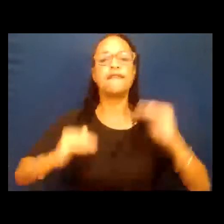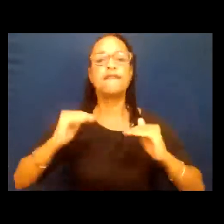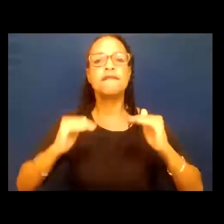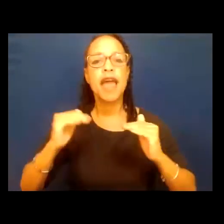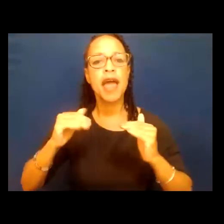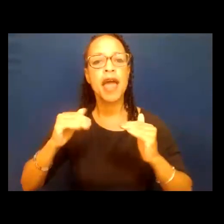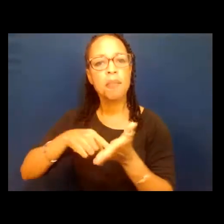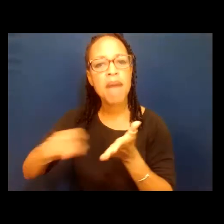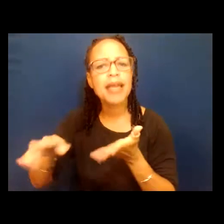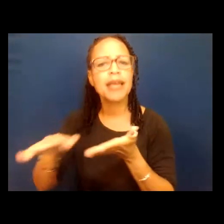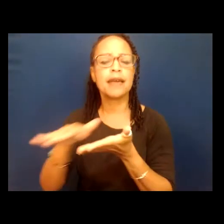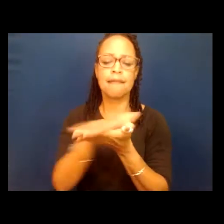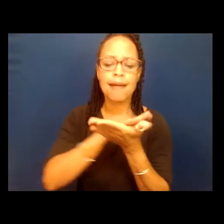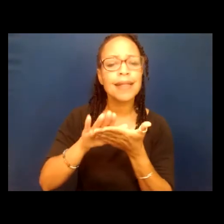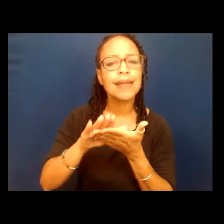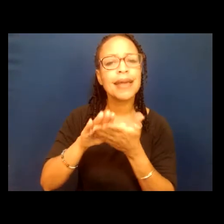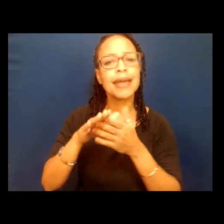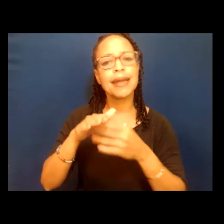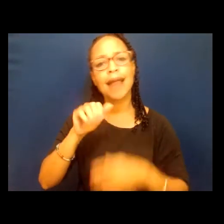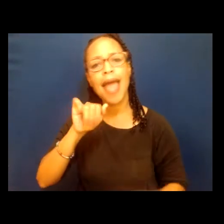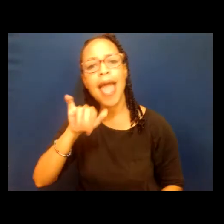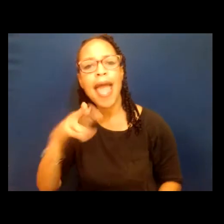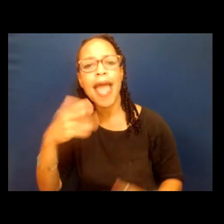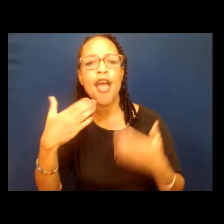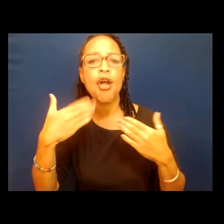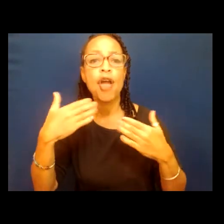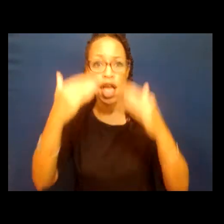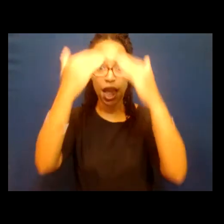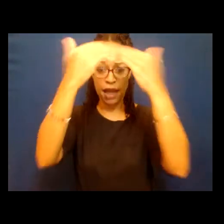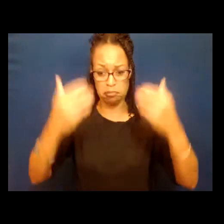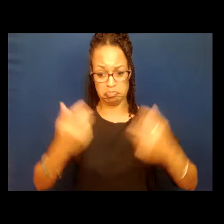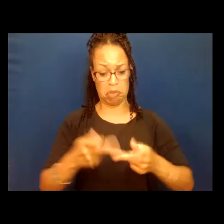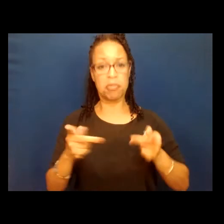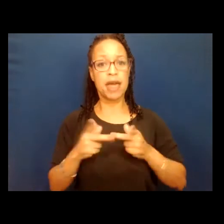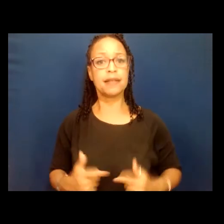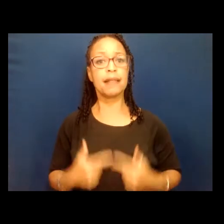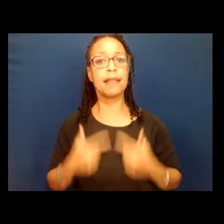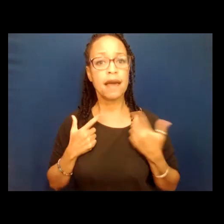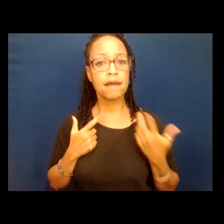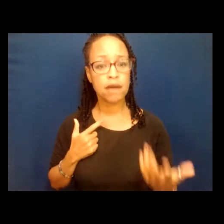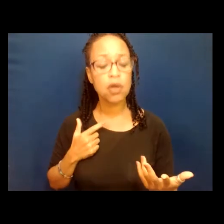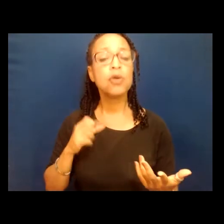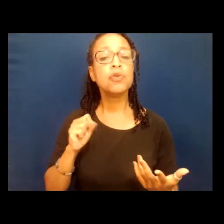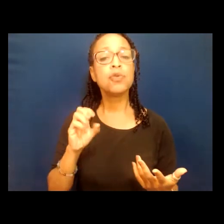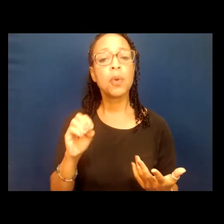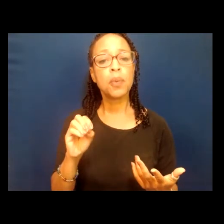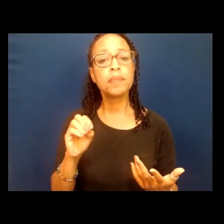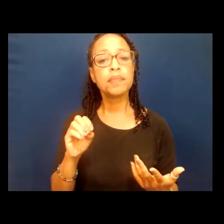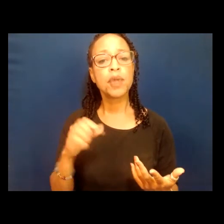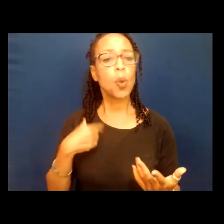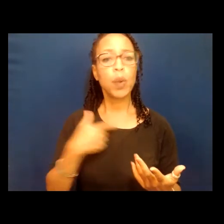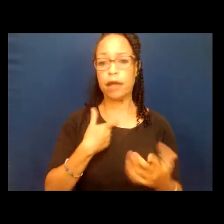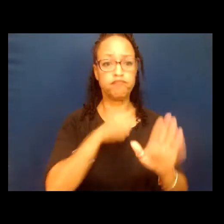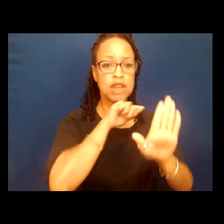Por lo tanto, SCIU Unite Here tocan puertas para candidatos demócratas que